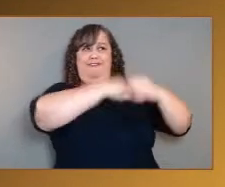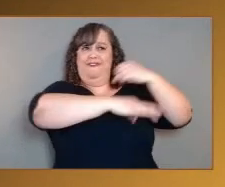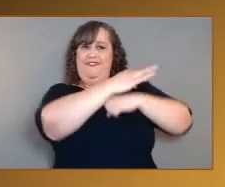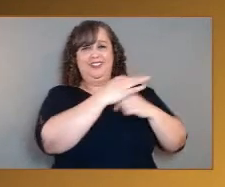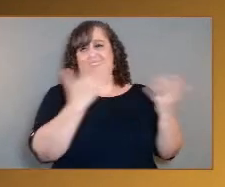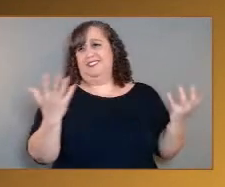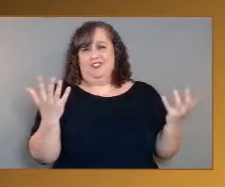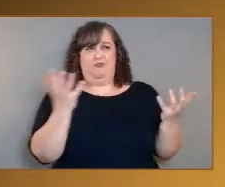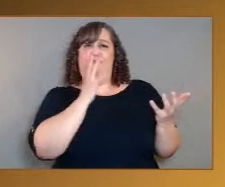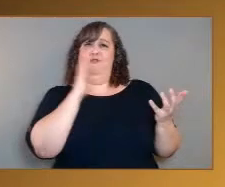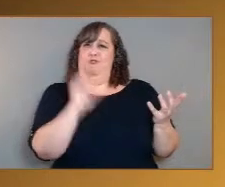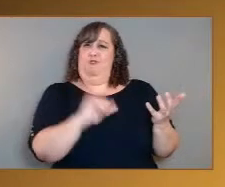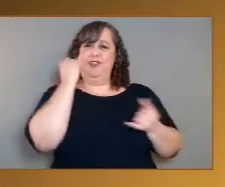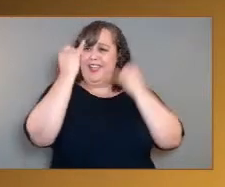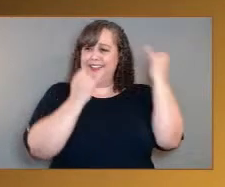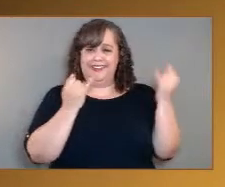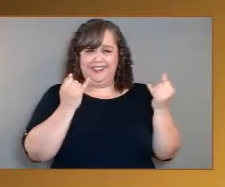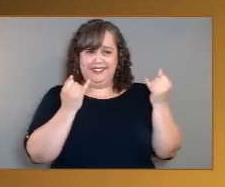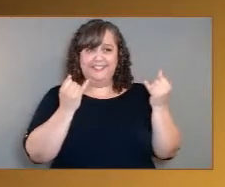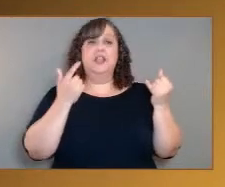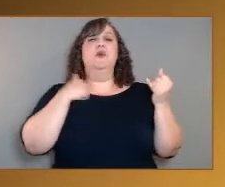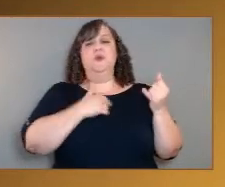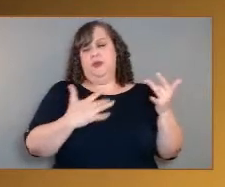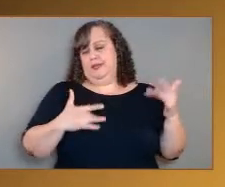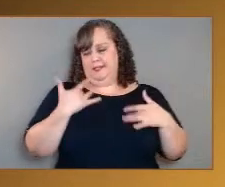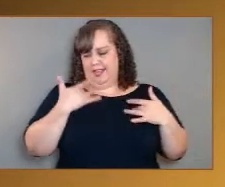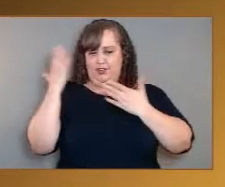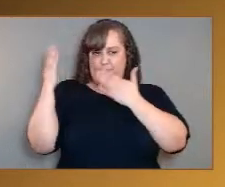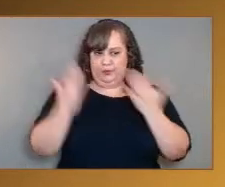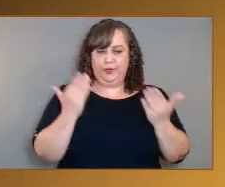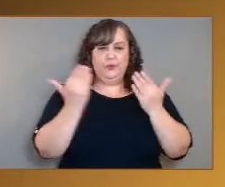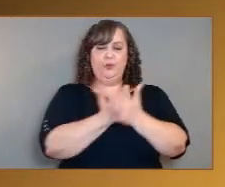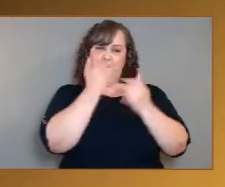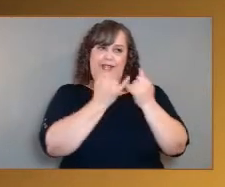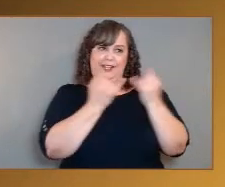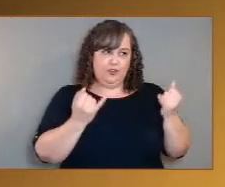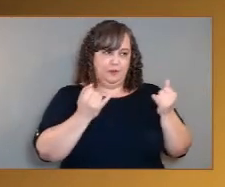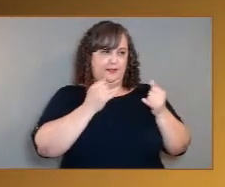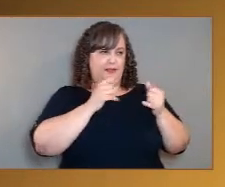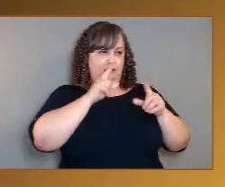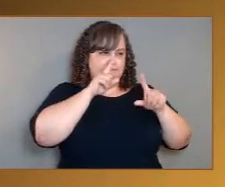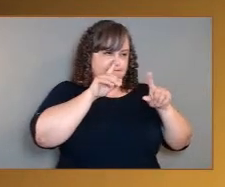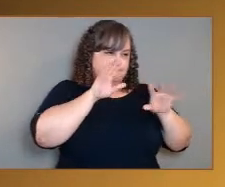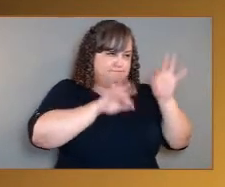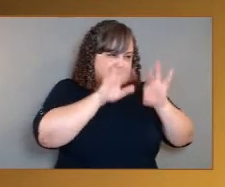we are excited to bring new instruments to Venus and reveal the truth about Venus.